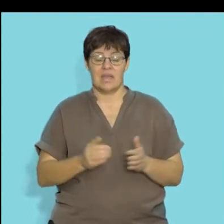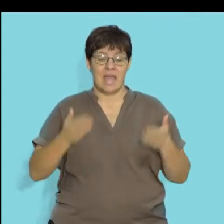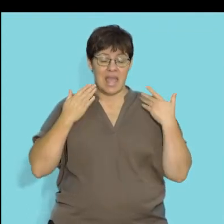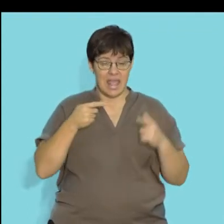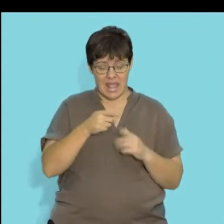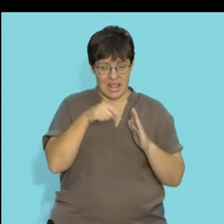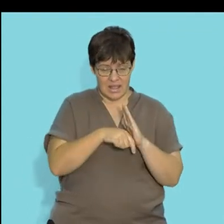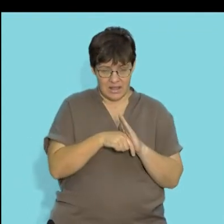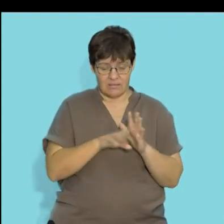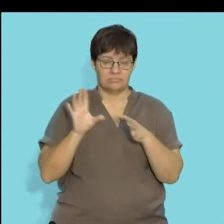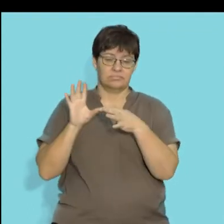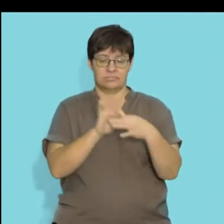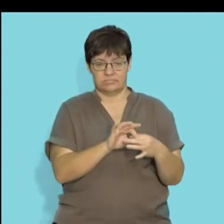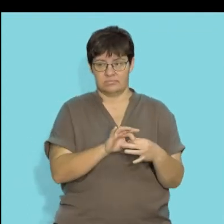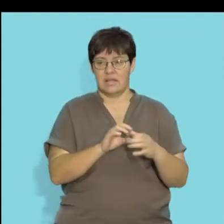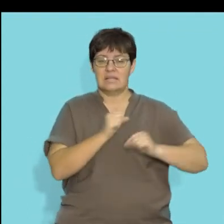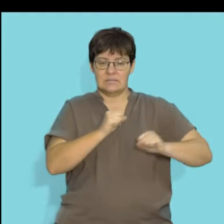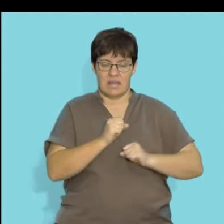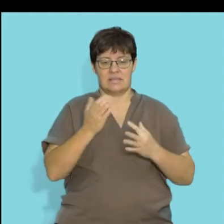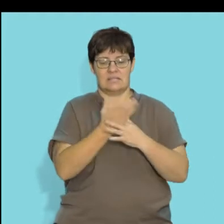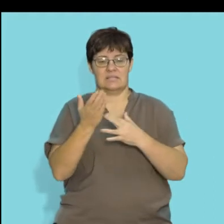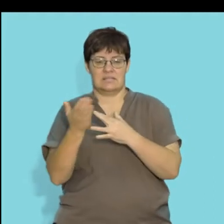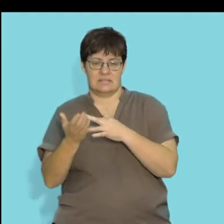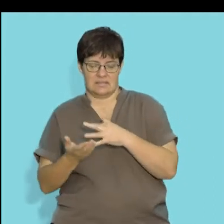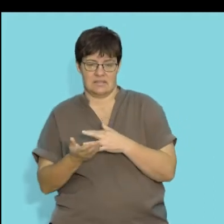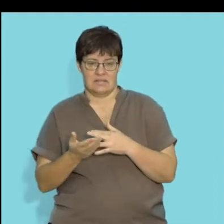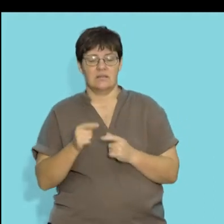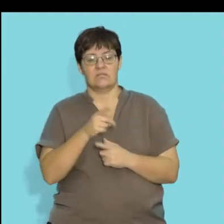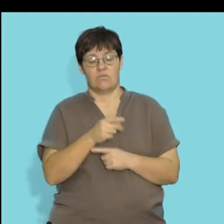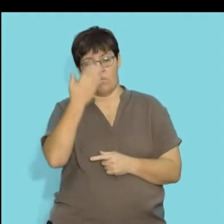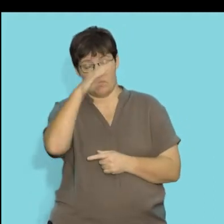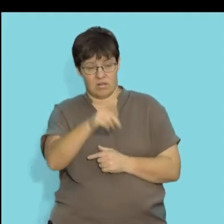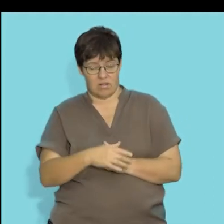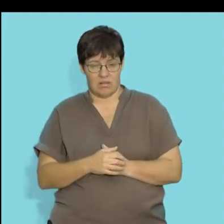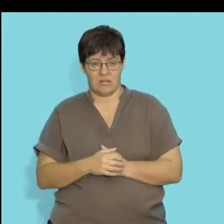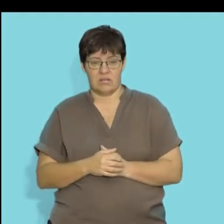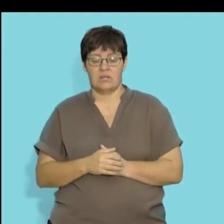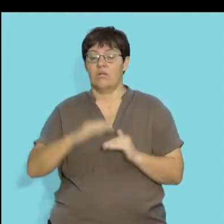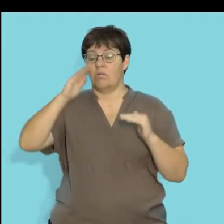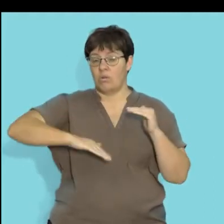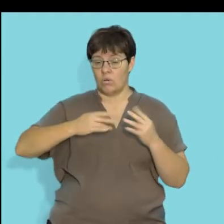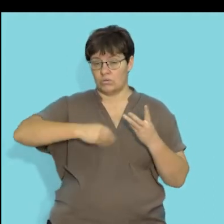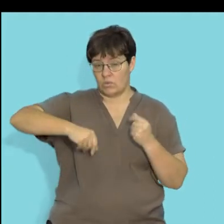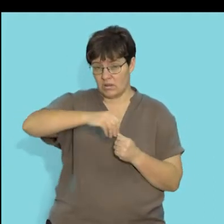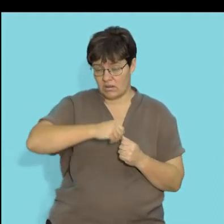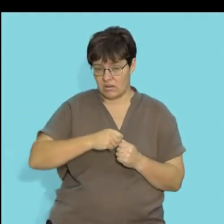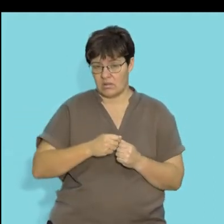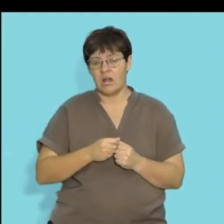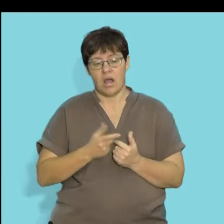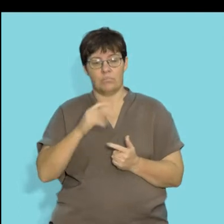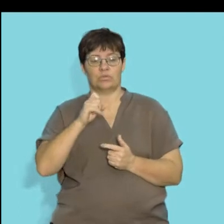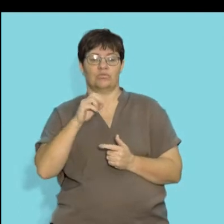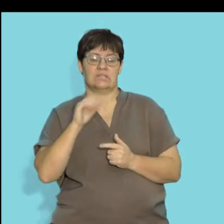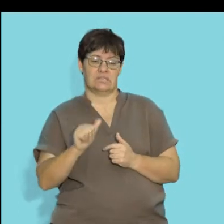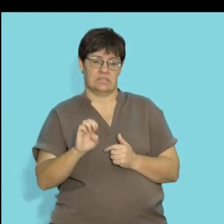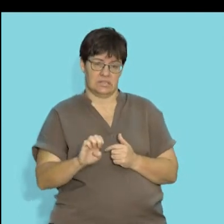the air content again is linked to the spaces between the particles. And so we know that the loam soil has